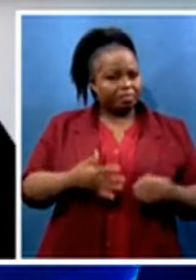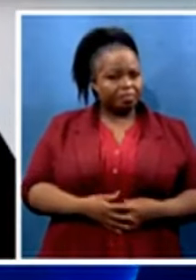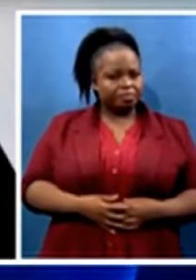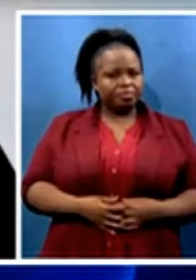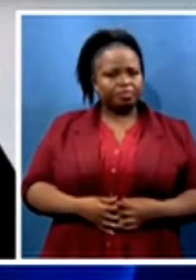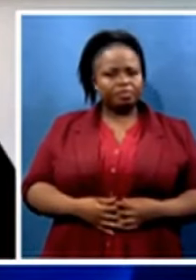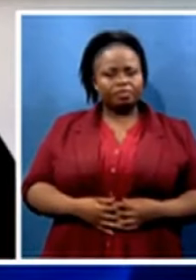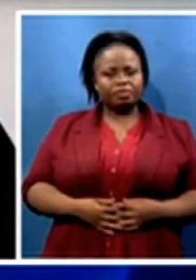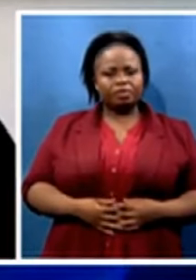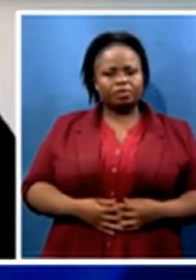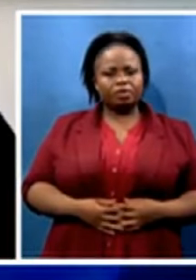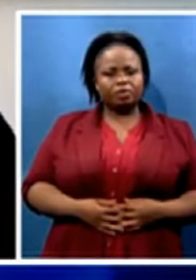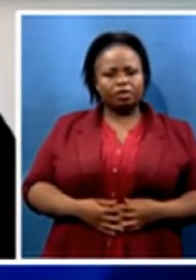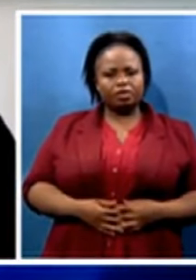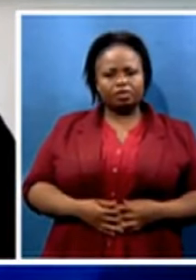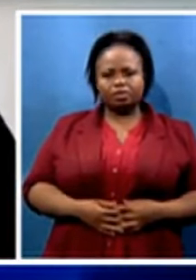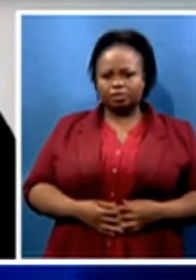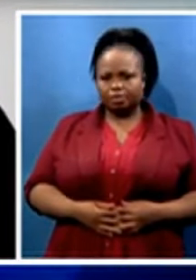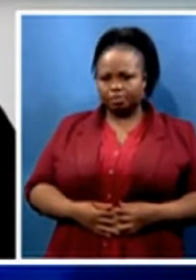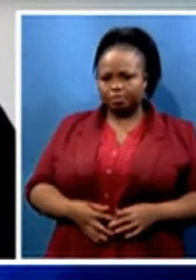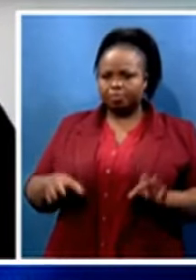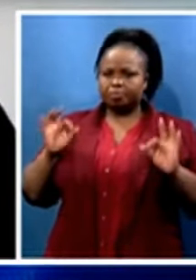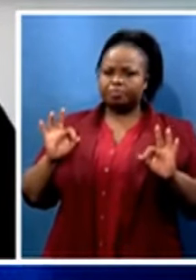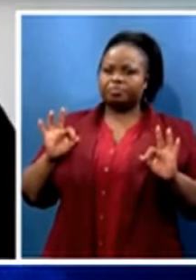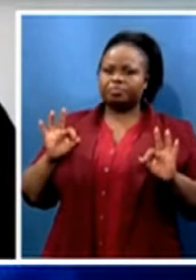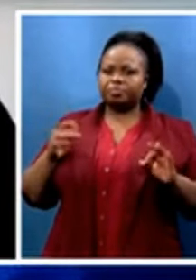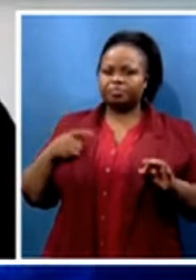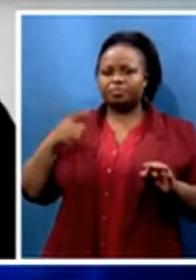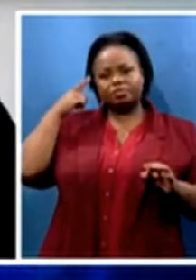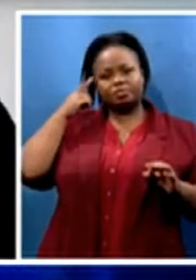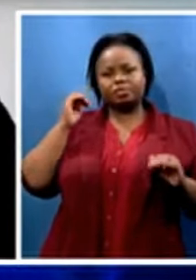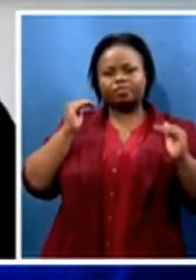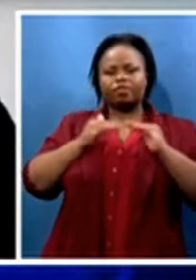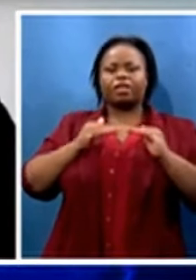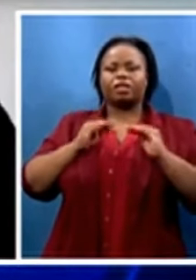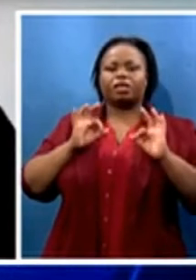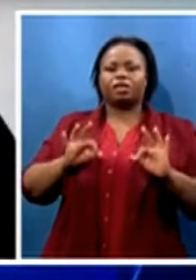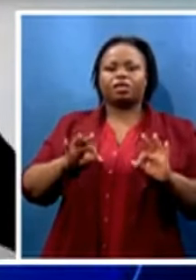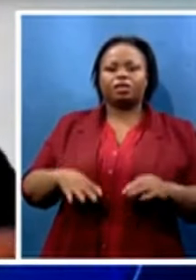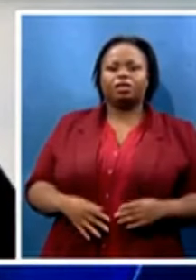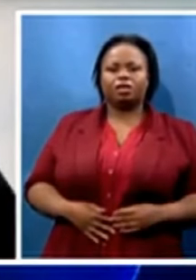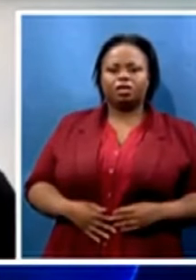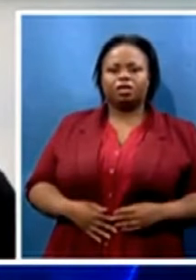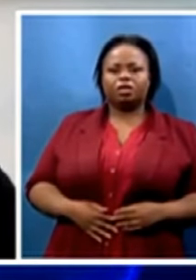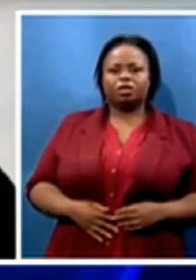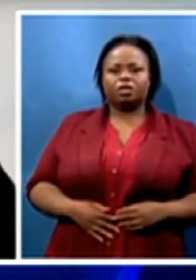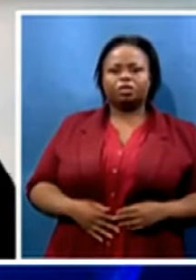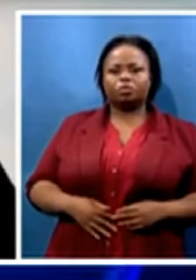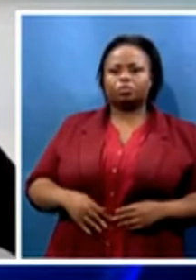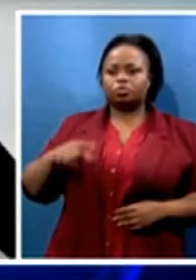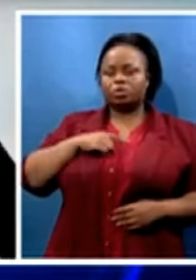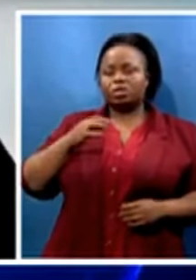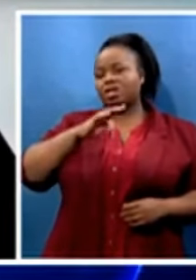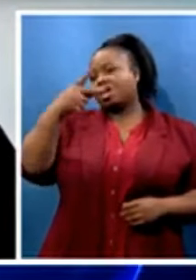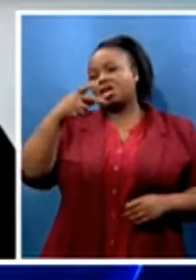Absolutely. I think more than fairly as well. I think that if it was an ordinary member of public, there wouldn't be this opportunity for him to hand